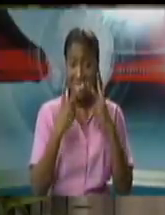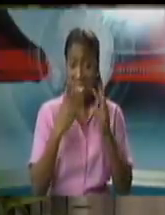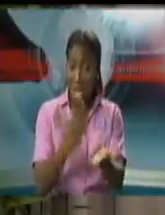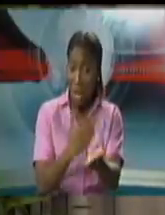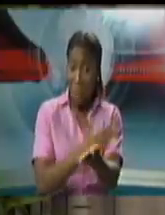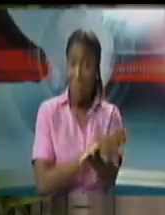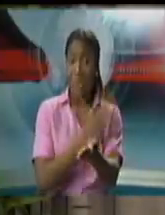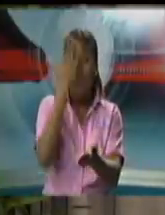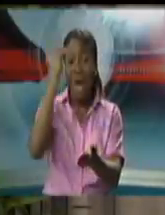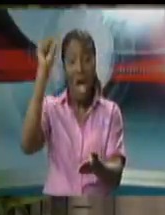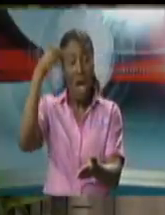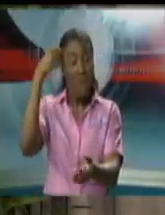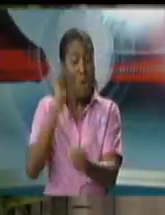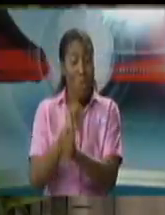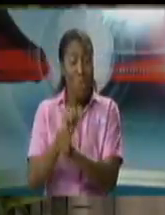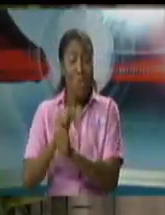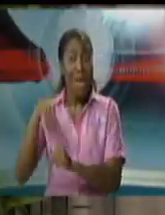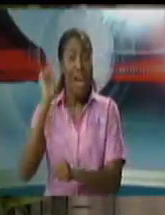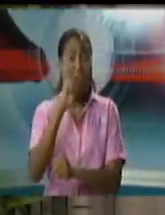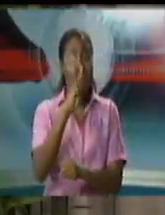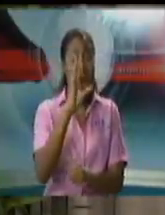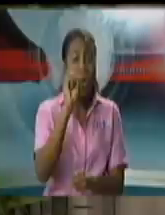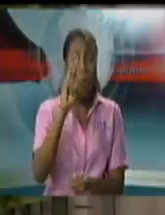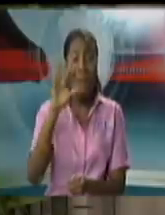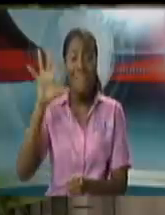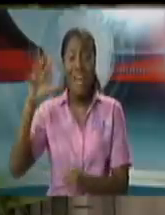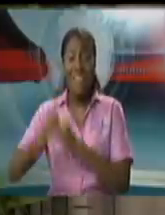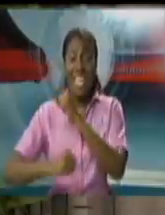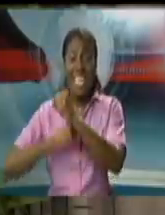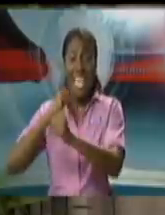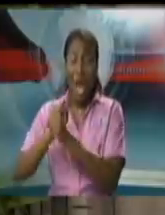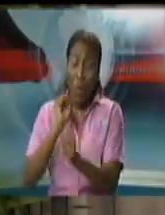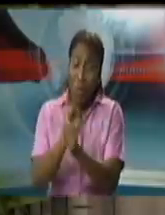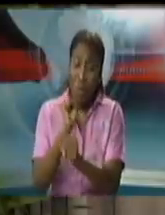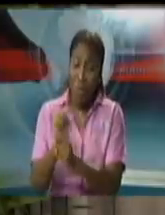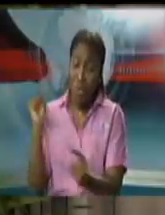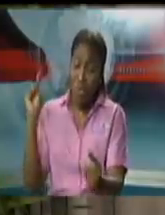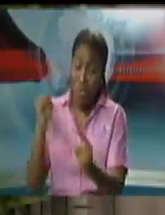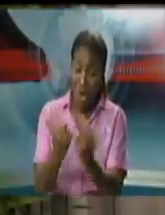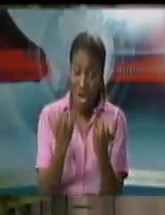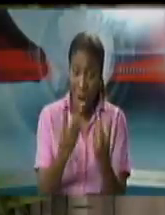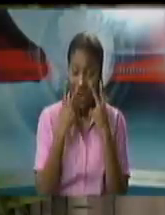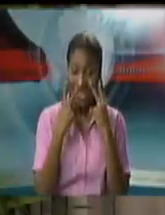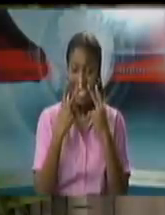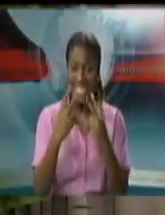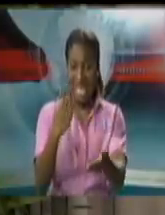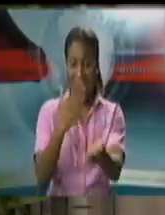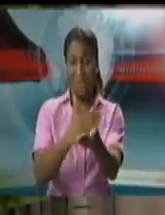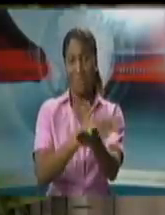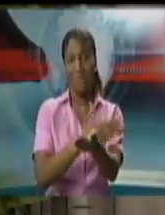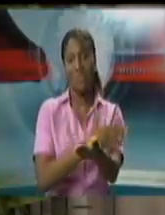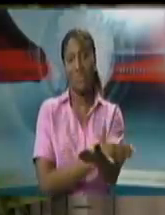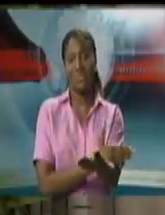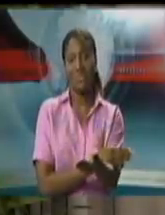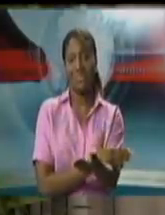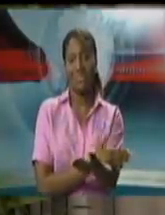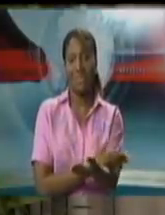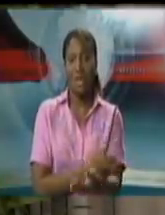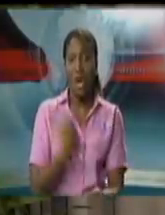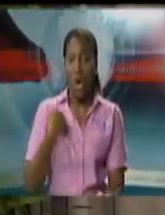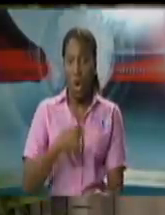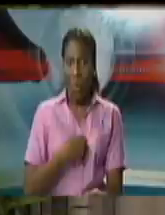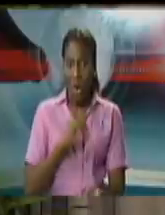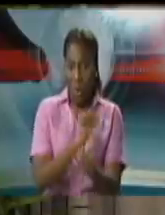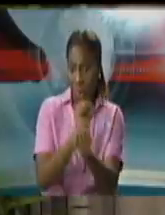place for over the last four to five years all of these things have come to the fore not because of the